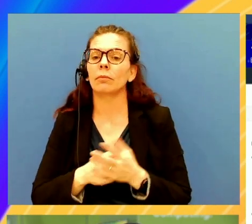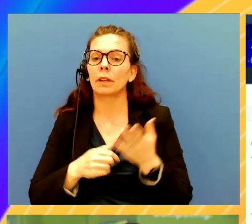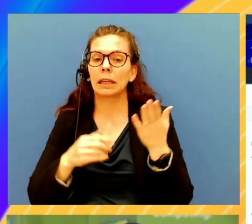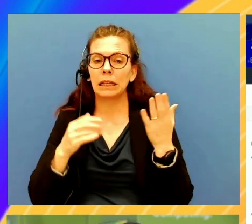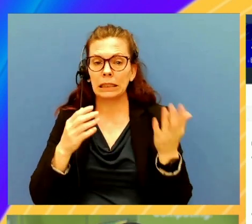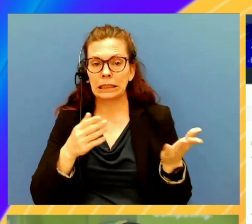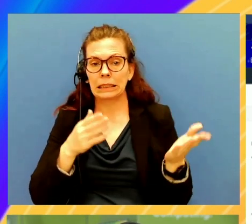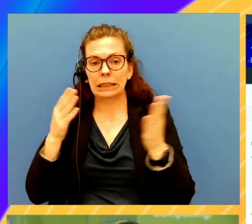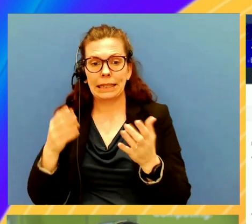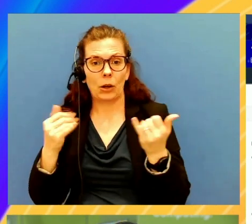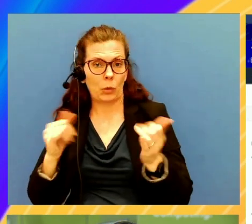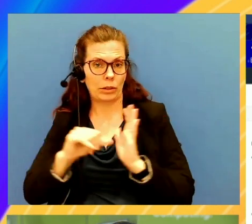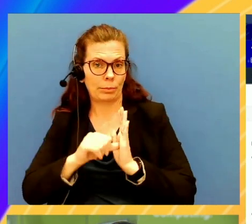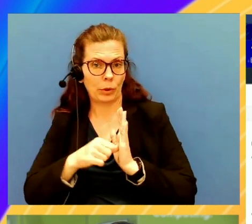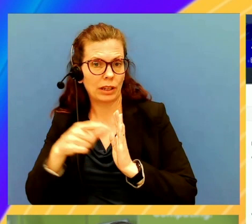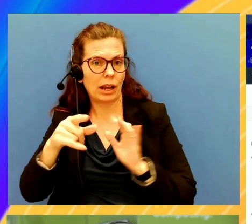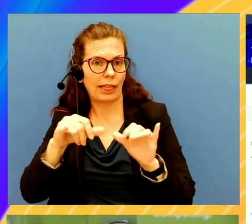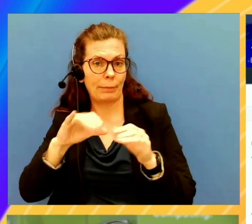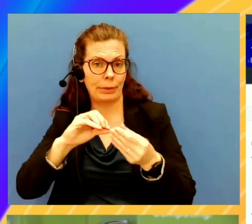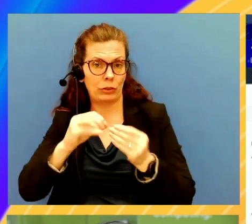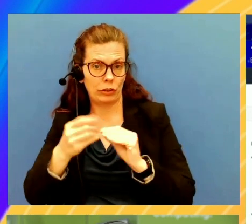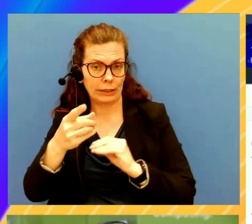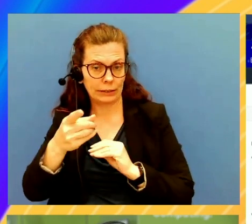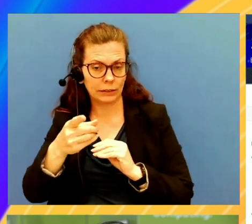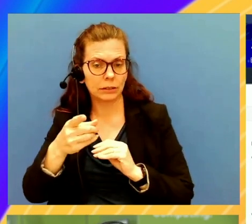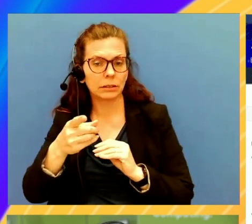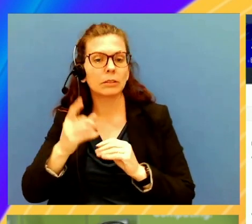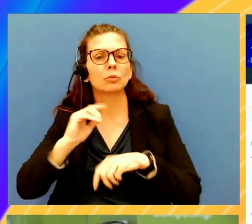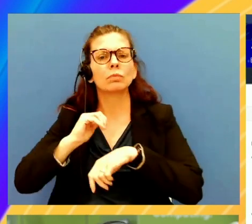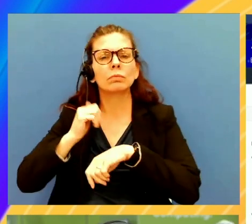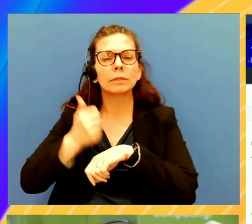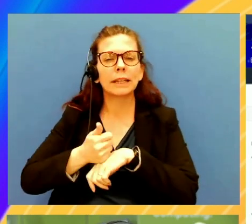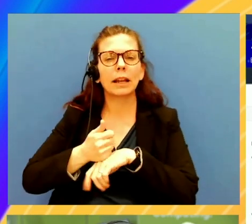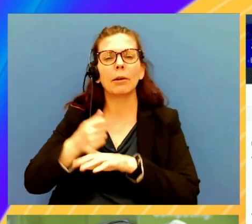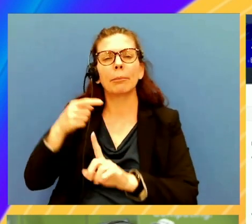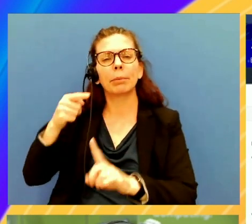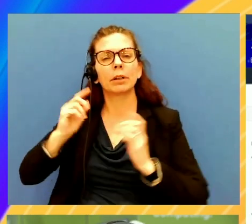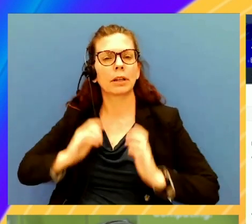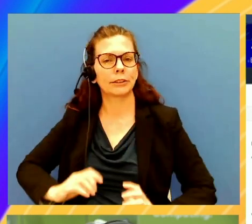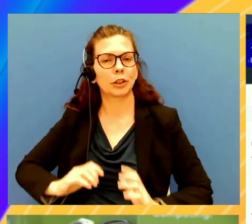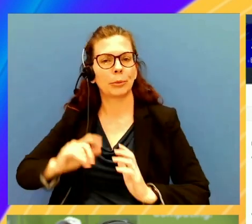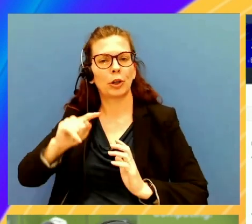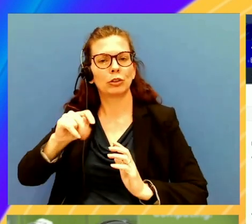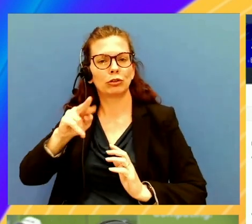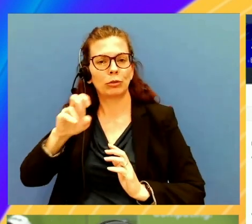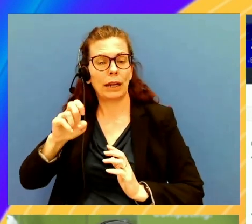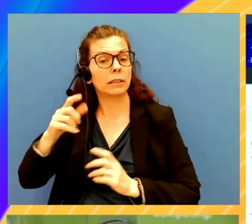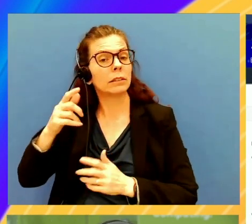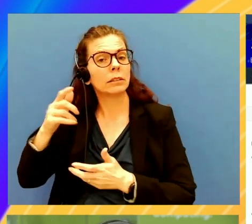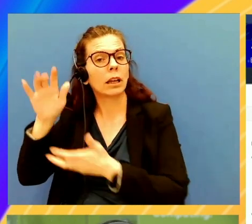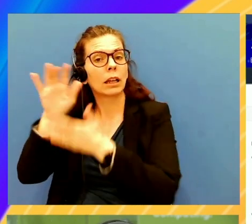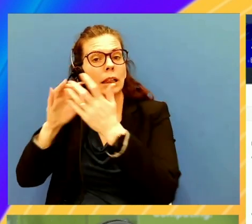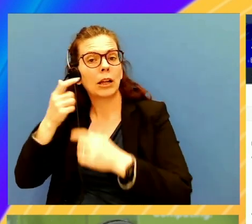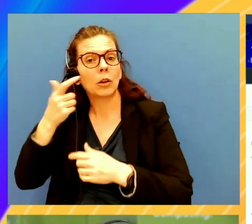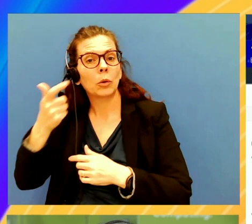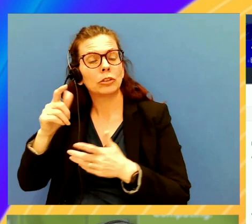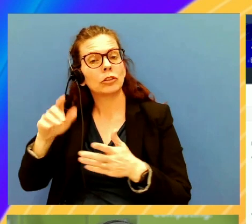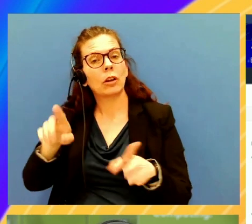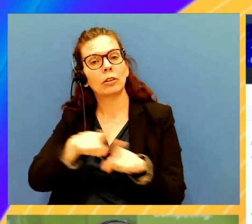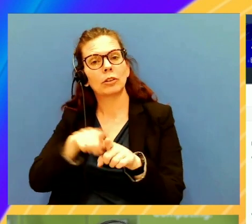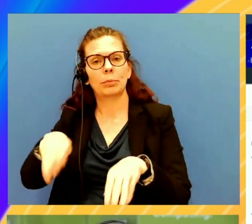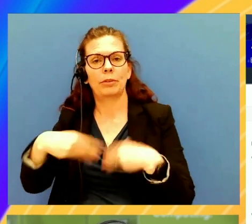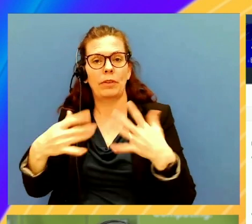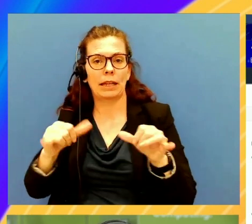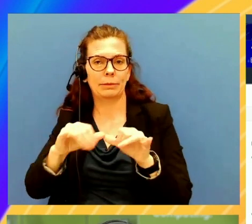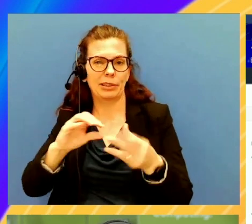I do want to point out is the metrics, and you can set up custom metrics, and CloudWatch also provides you some metrics that are associated